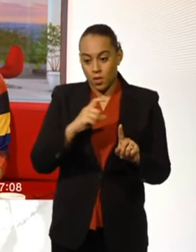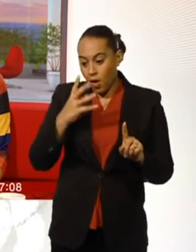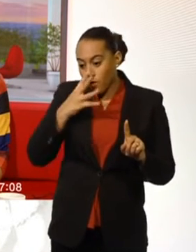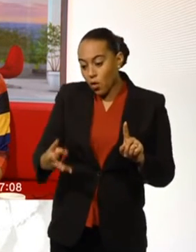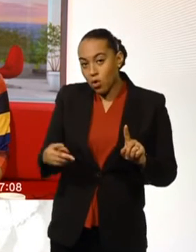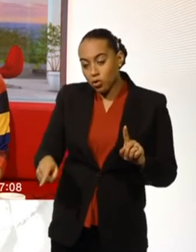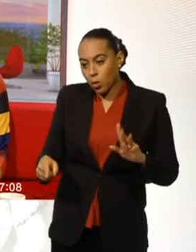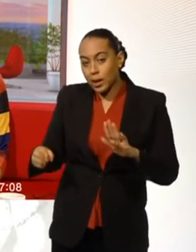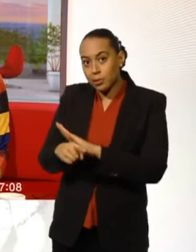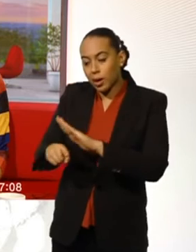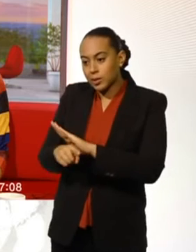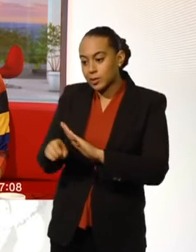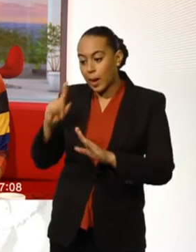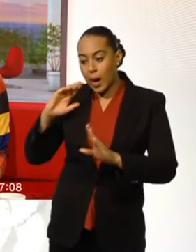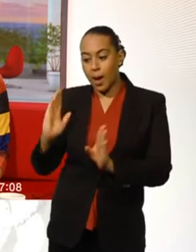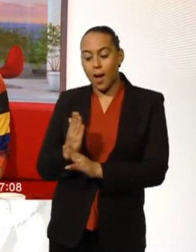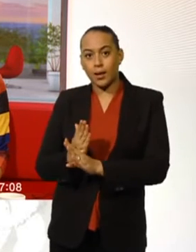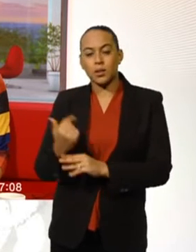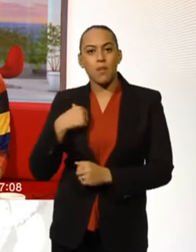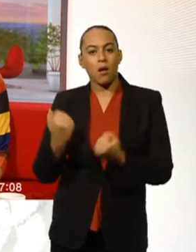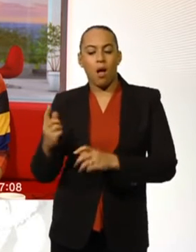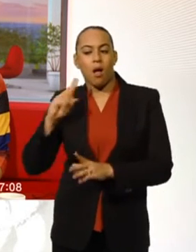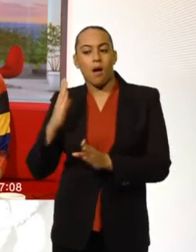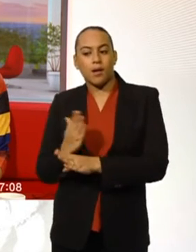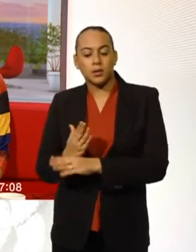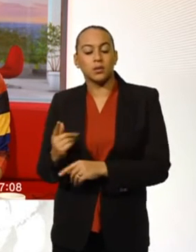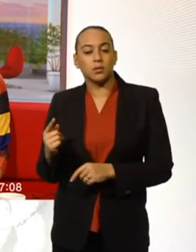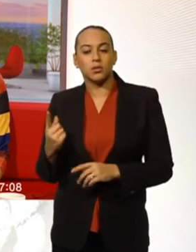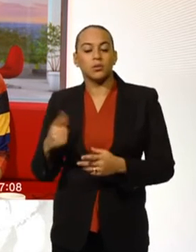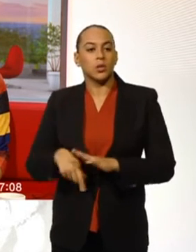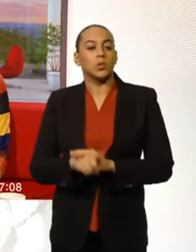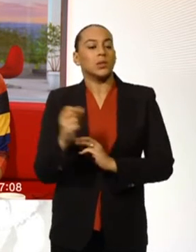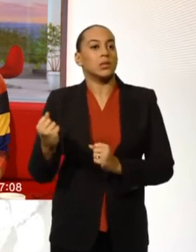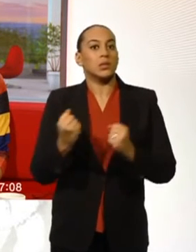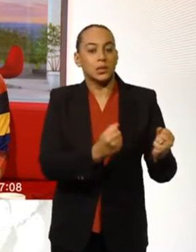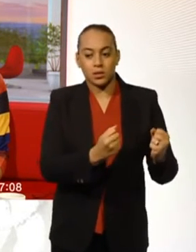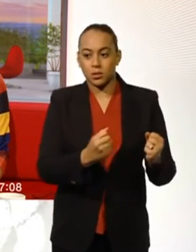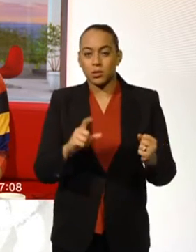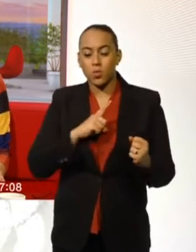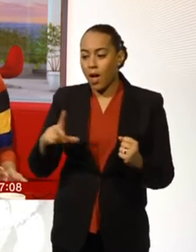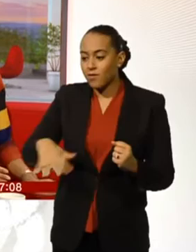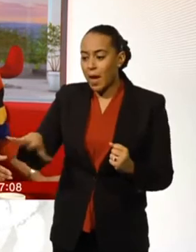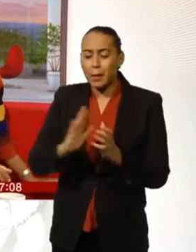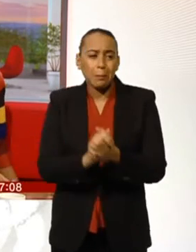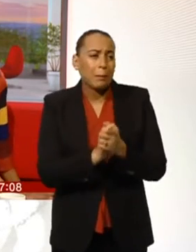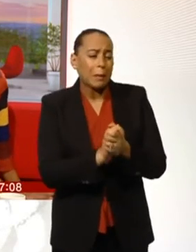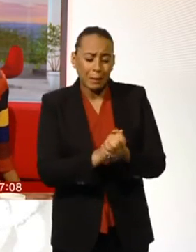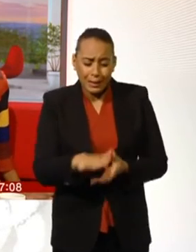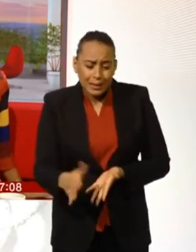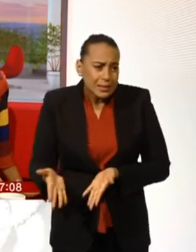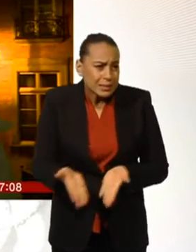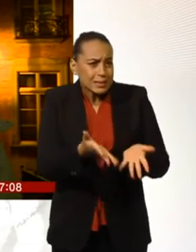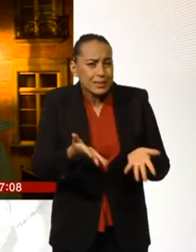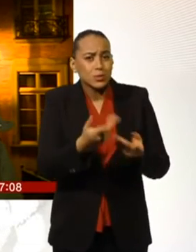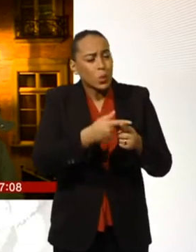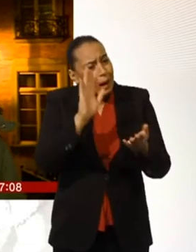immigration. He hid a four-year-old girl in his vehicle after her family repeatedly begged him to take her to England. Let's get more from our France correspondent